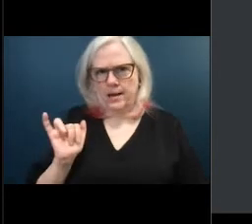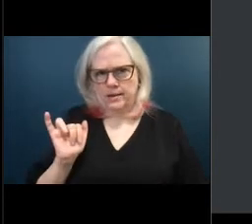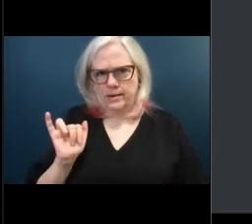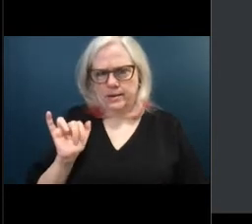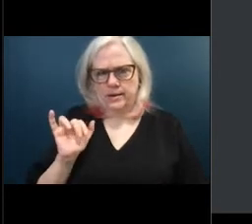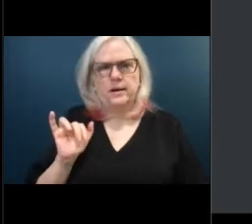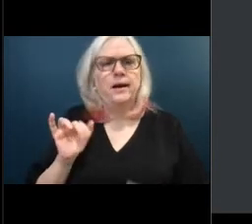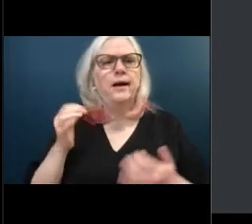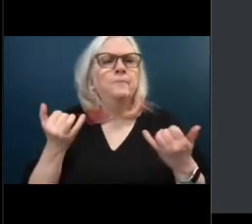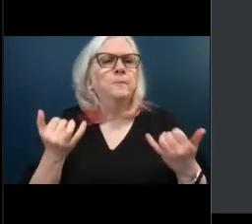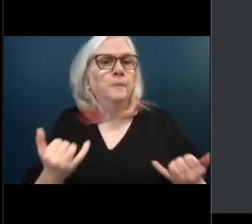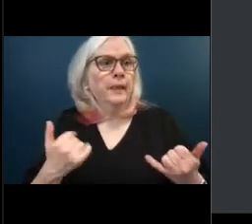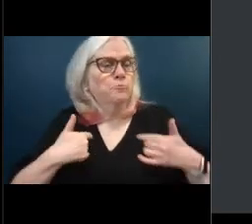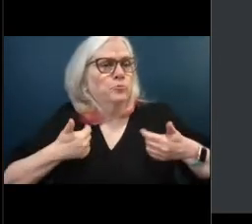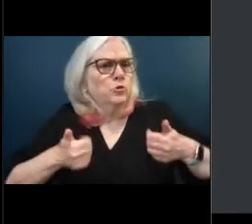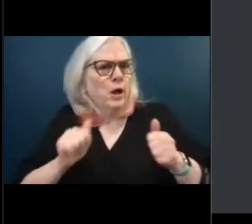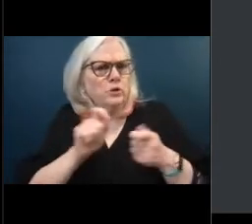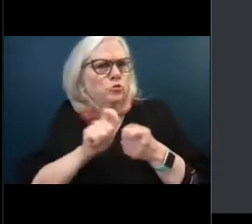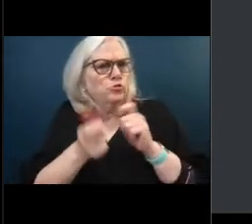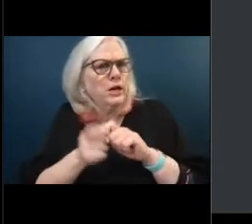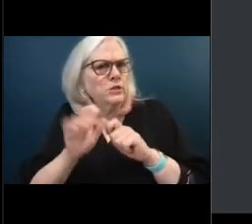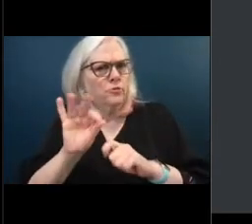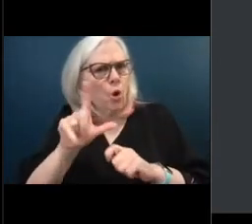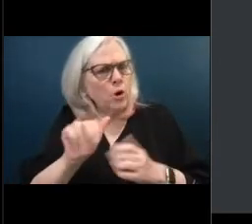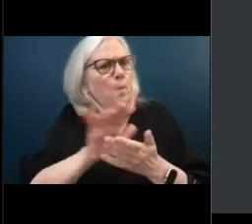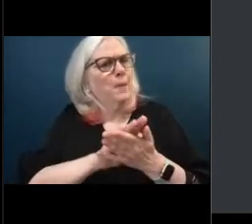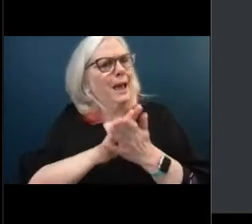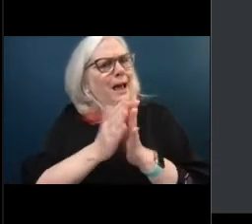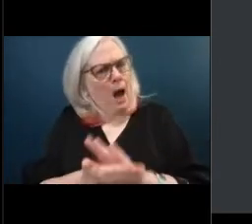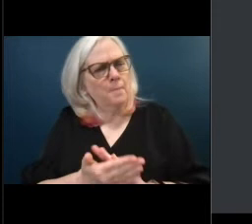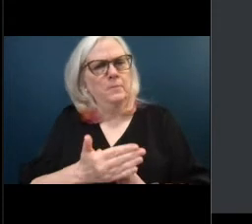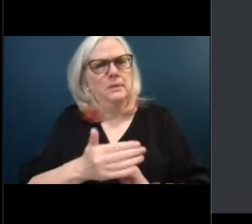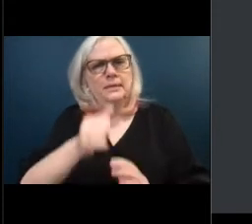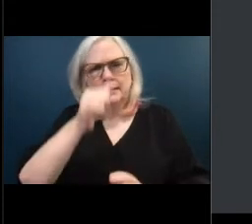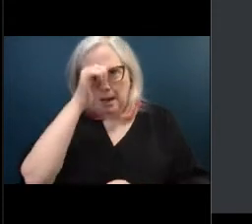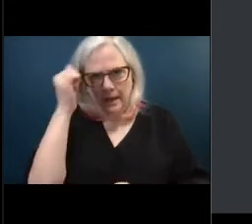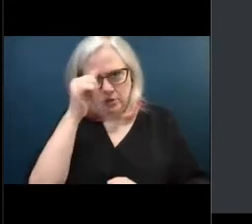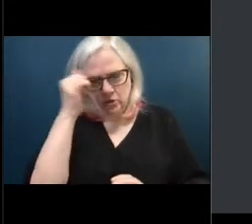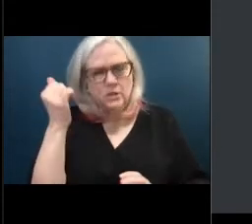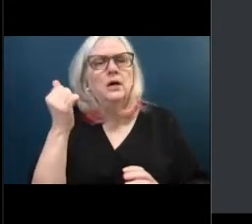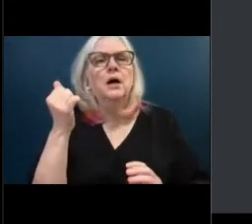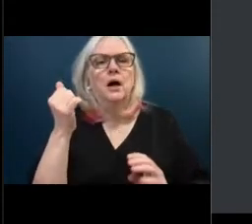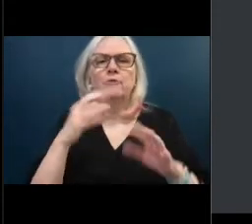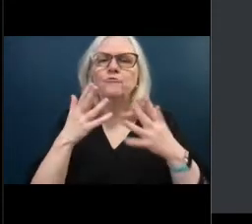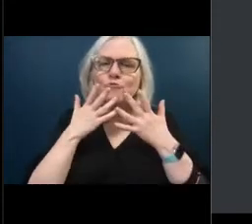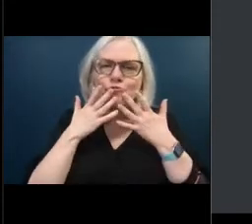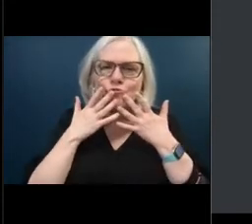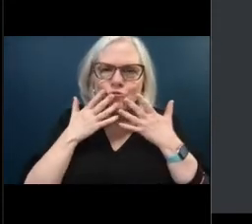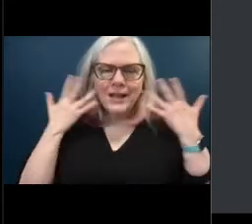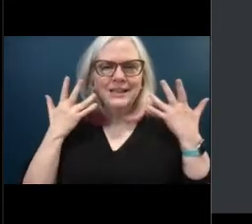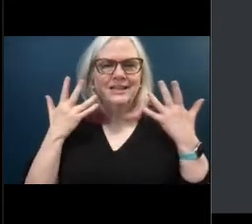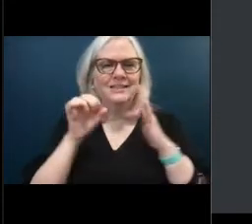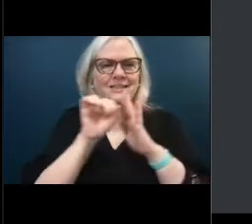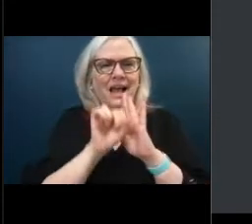dementia-friendly state. And how we're going to do that also through the Department of Elder Affairs is our program called